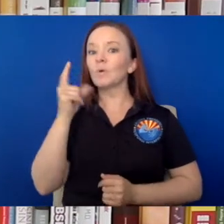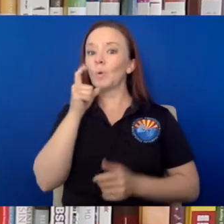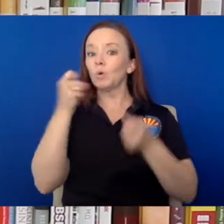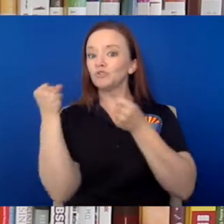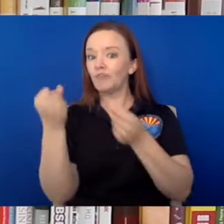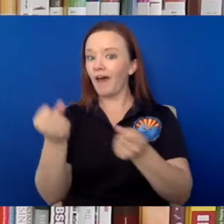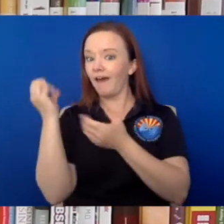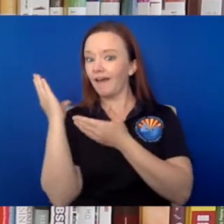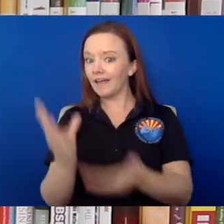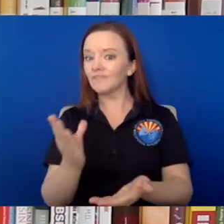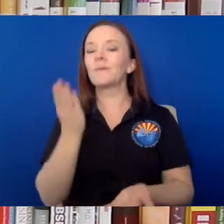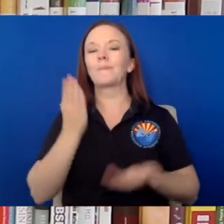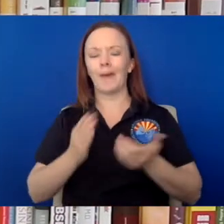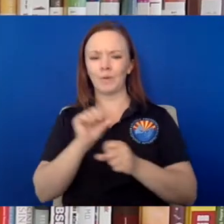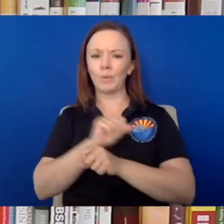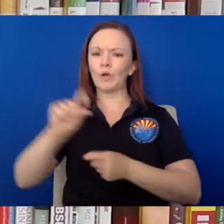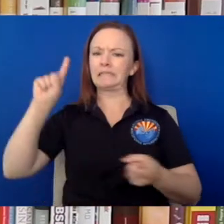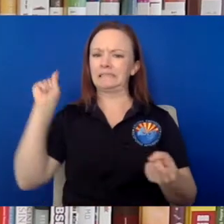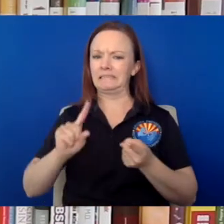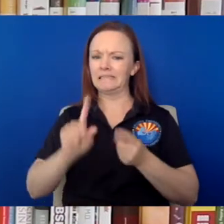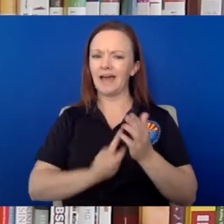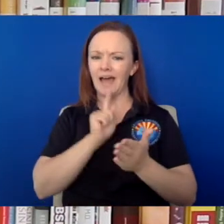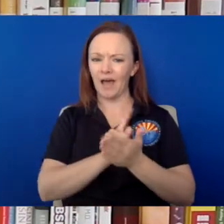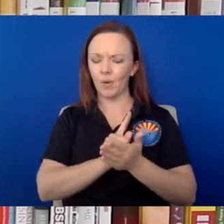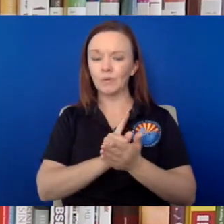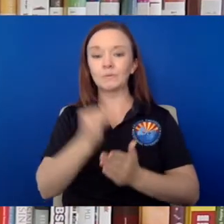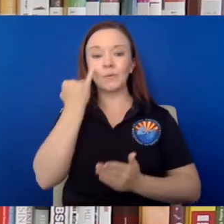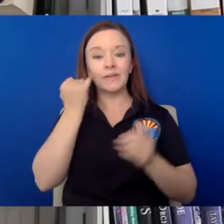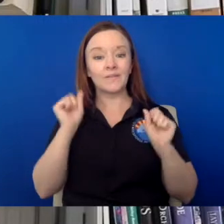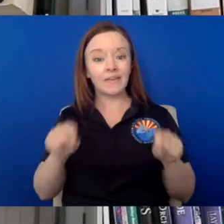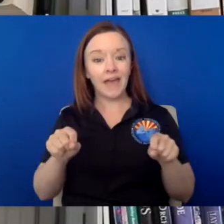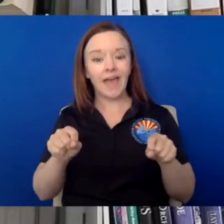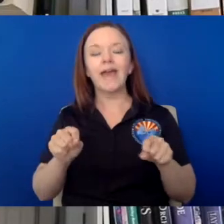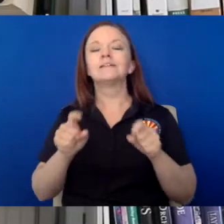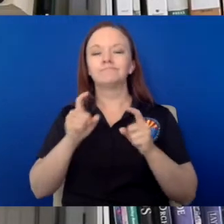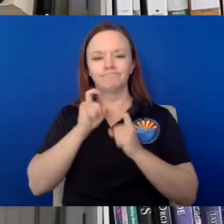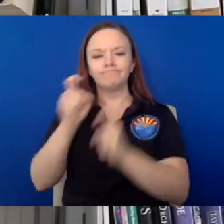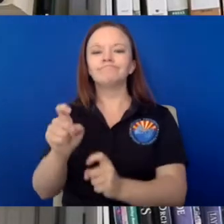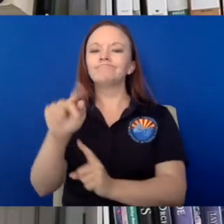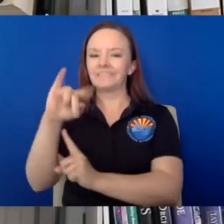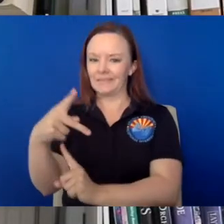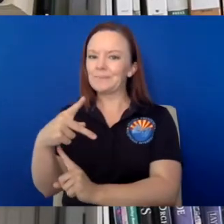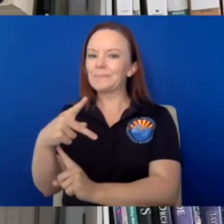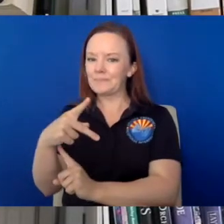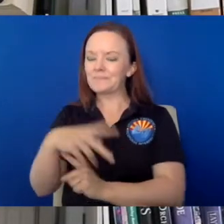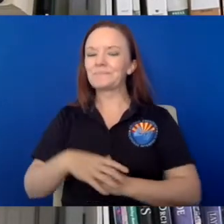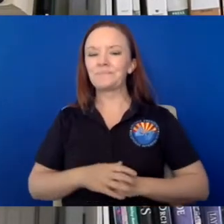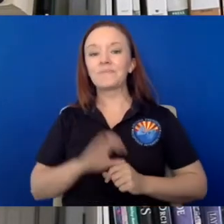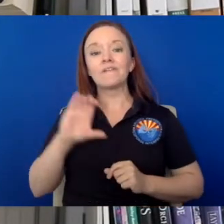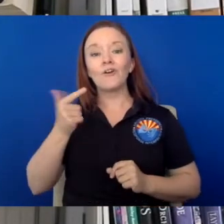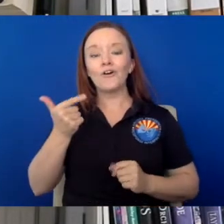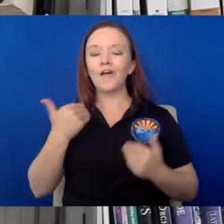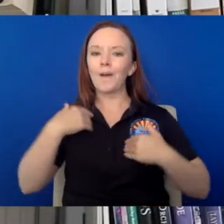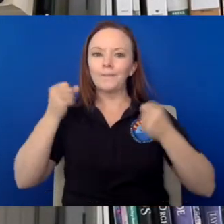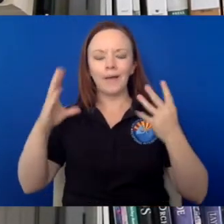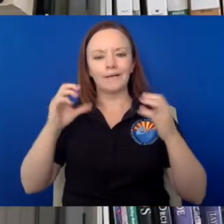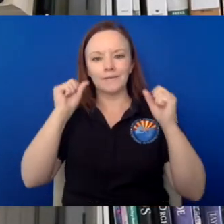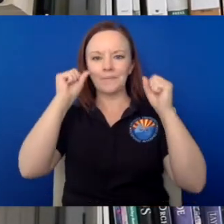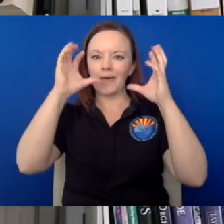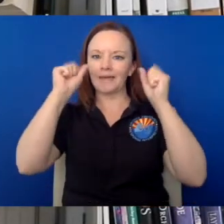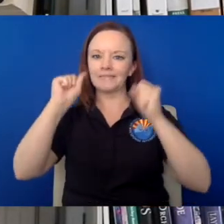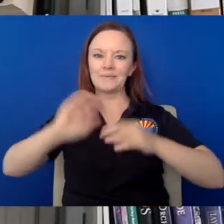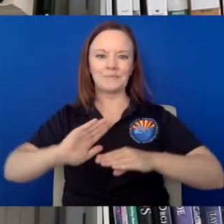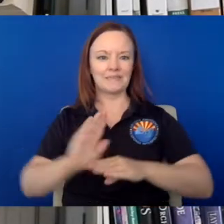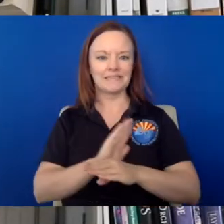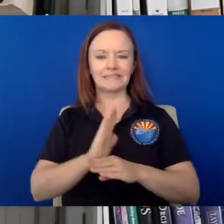shorter hours. So if you can afford it, consider a generous tip. Casa Grande has some amazing businesses. Please